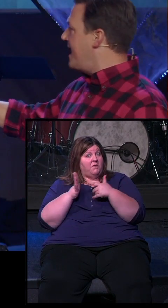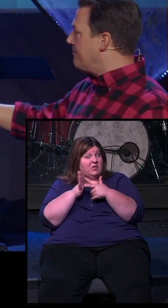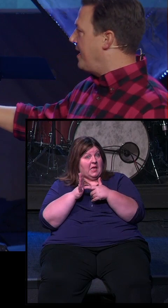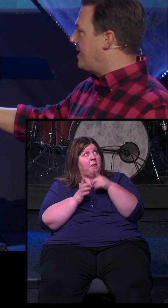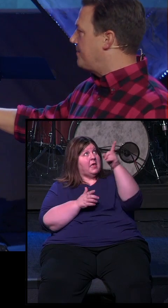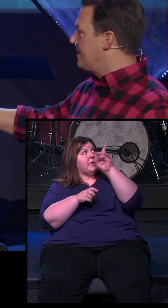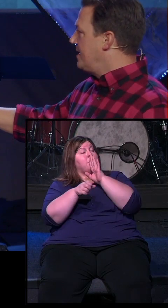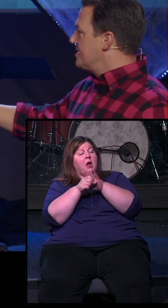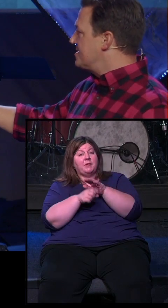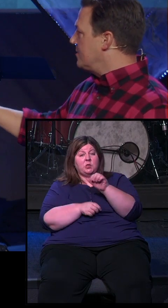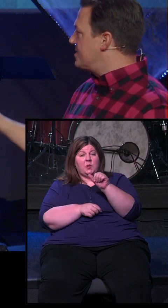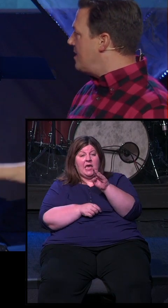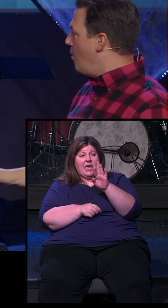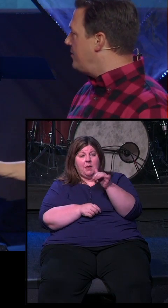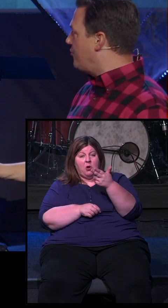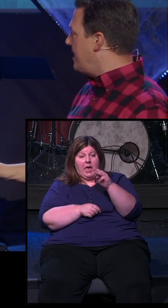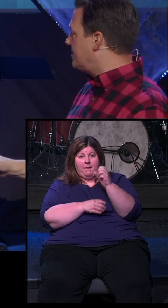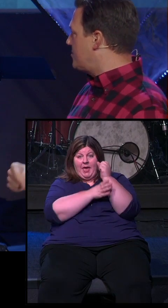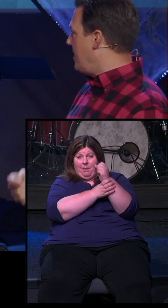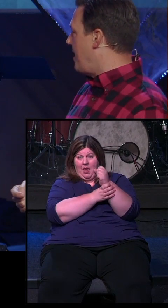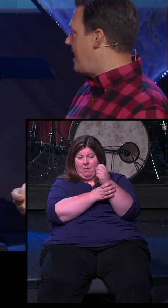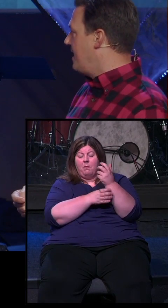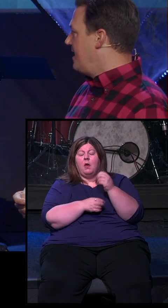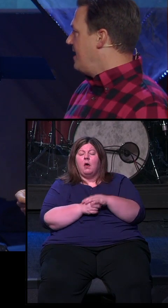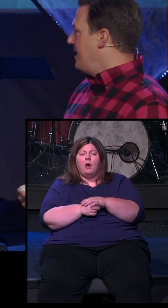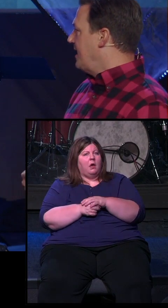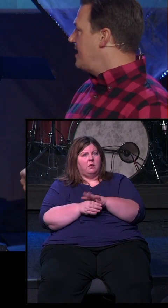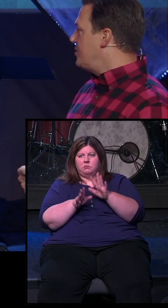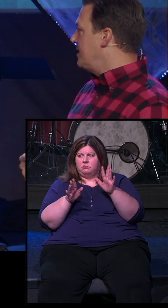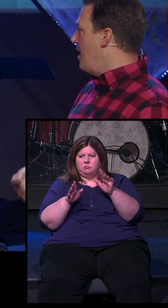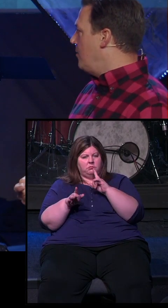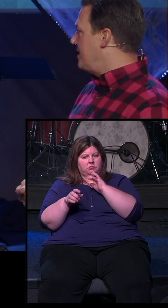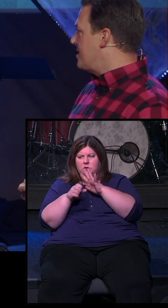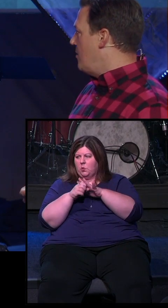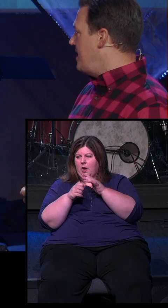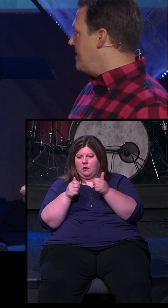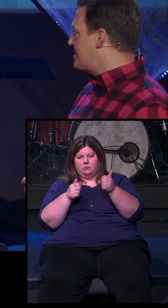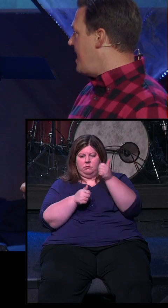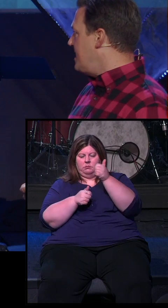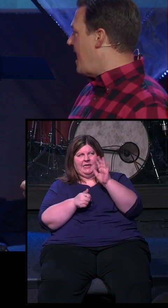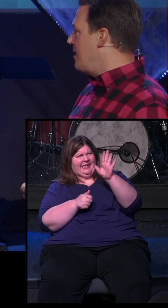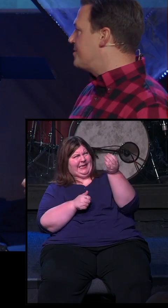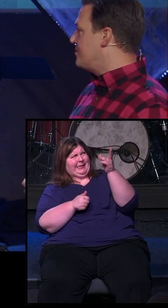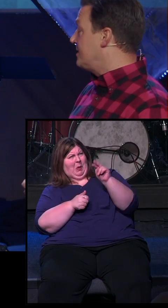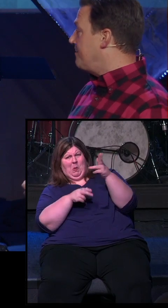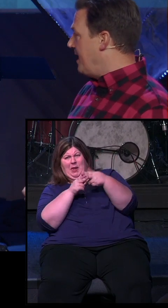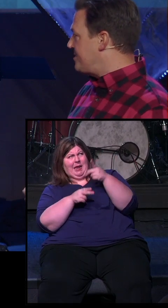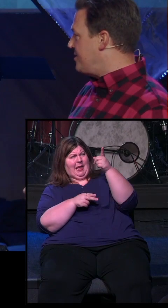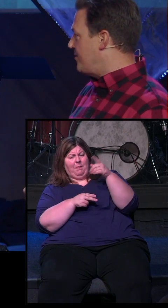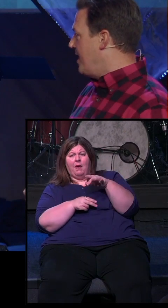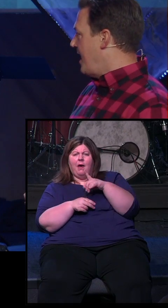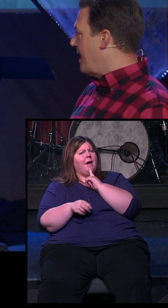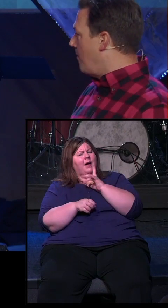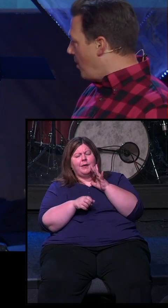promise to Abraham. Since there was no one greater to swear by, God took an oath in his own name saying, I will certainly